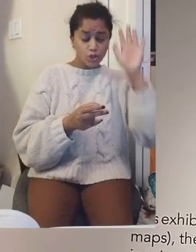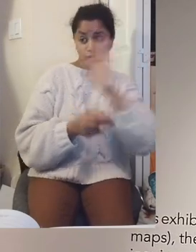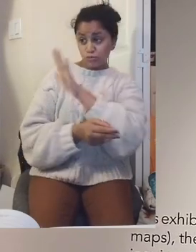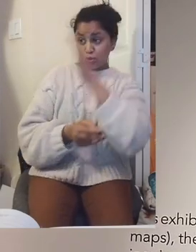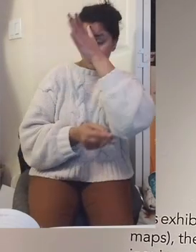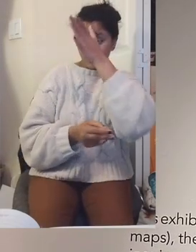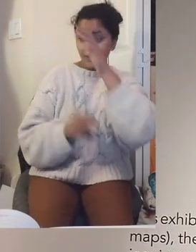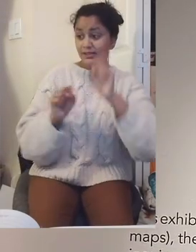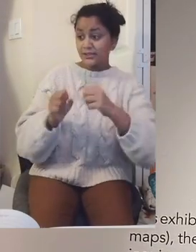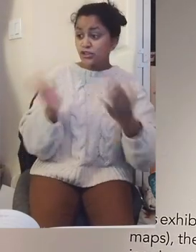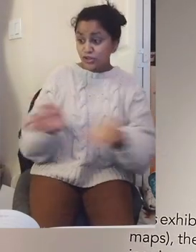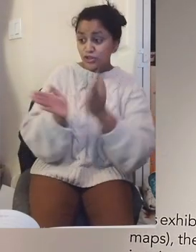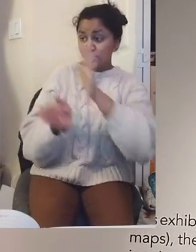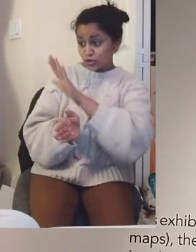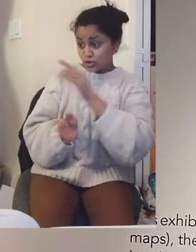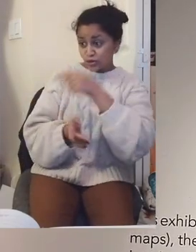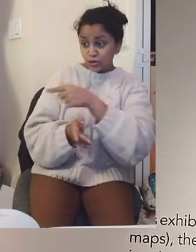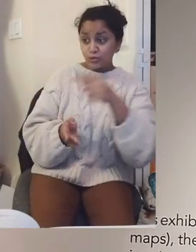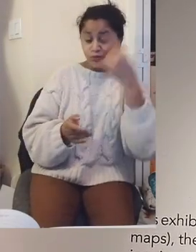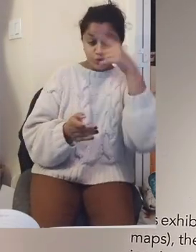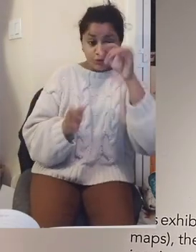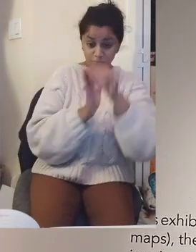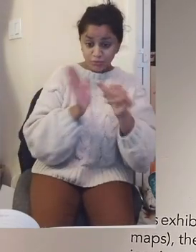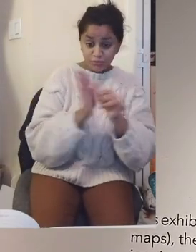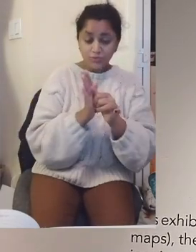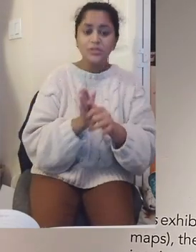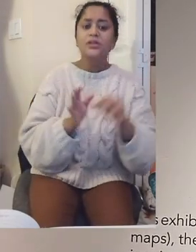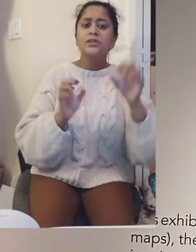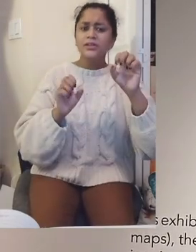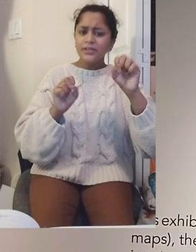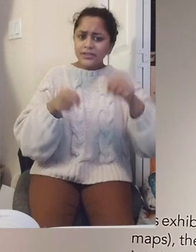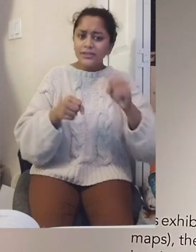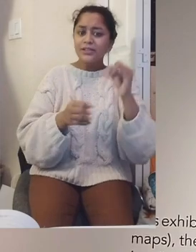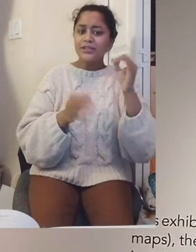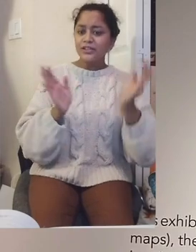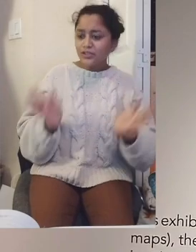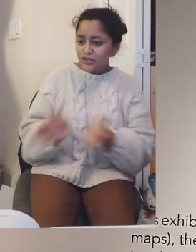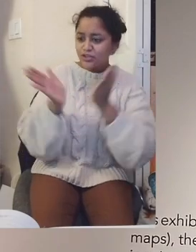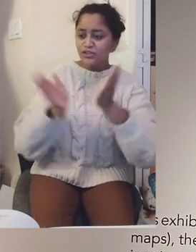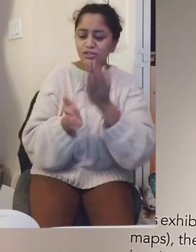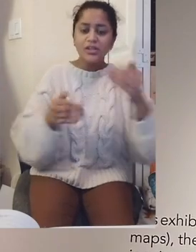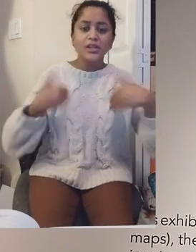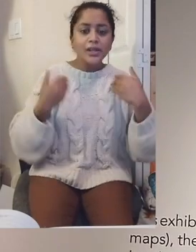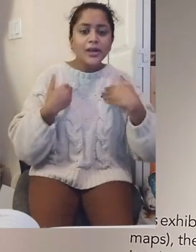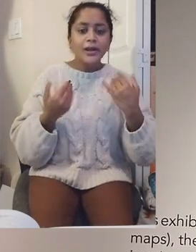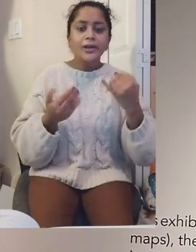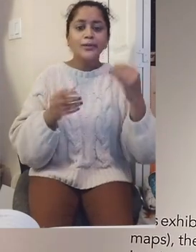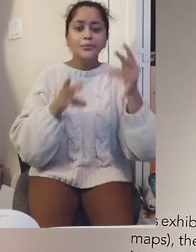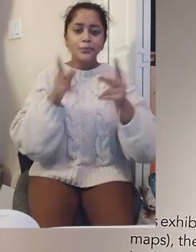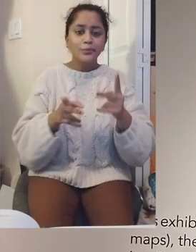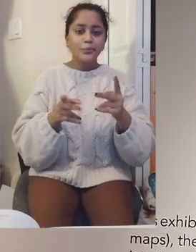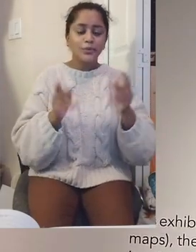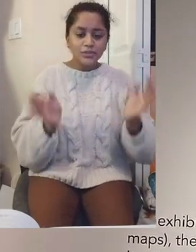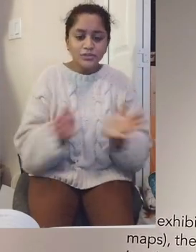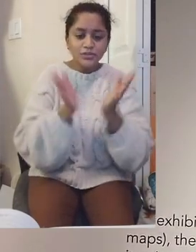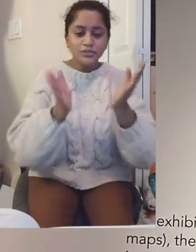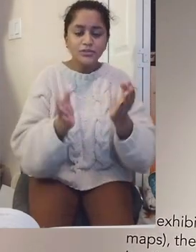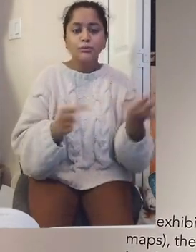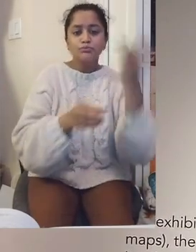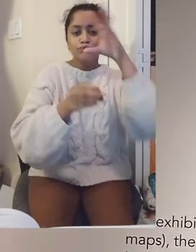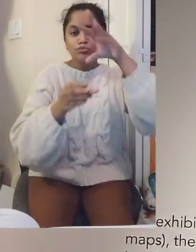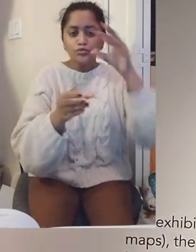like how your father has encouraged you to do things like this because that's what he does. They should also encourage the younger ones to go into the arts,